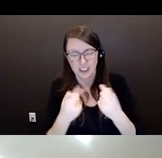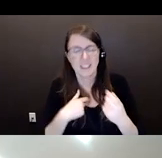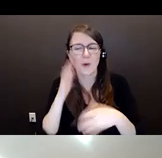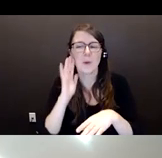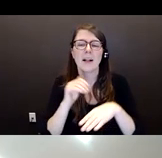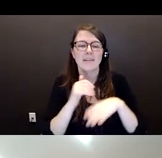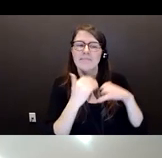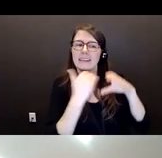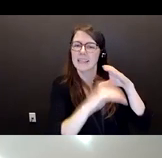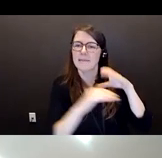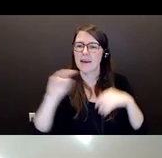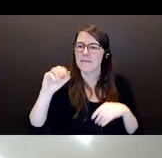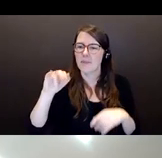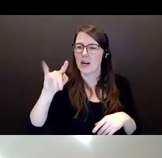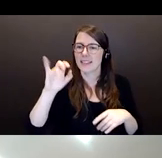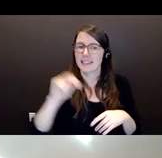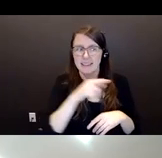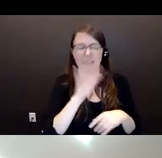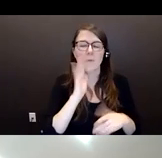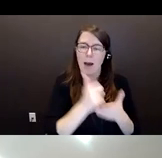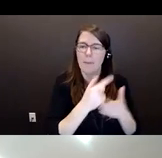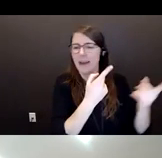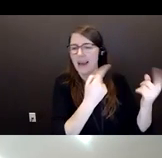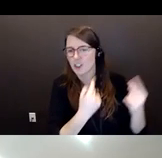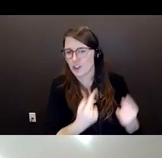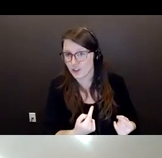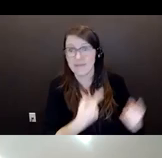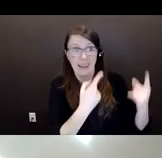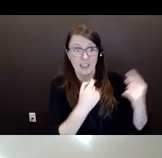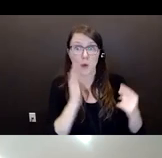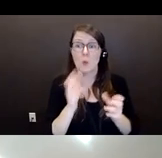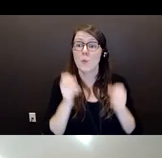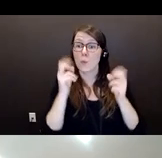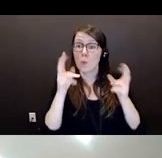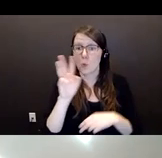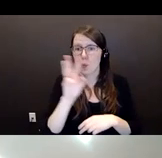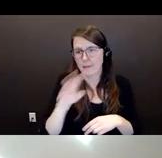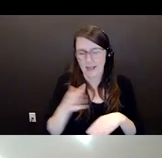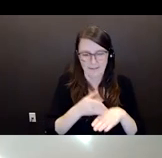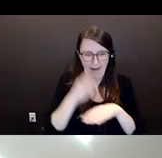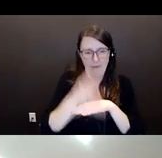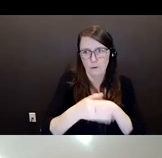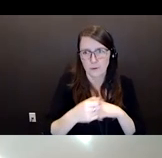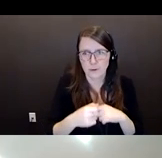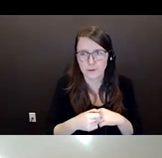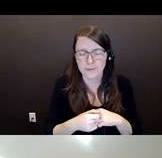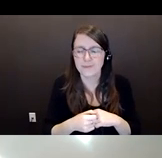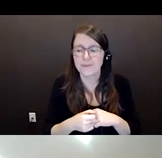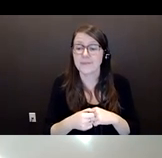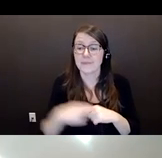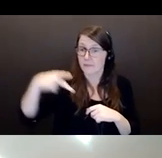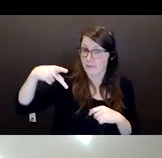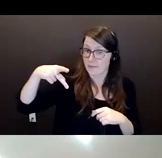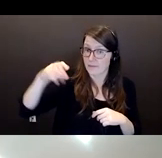help us answer them and maybe post them on our website following the webinar as well. Because I know the powers of attorney is